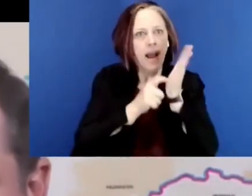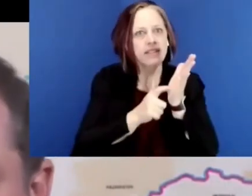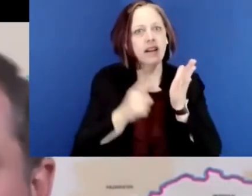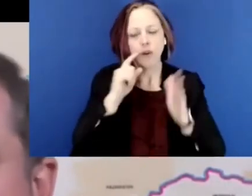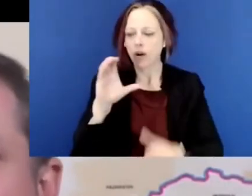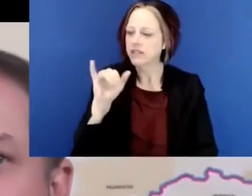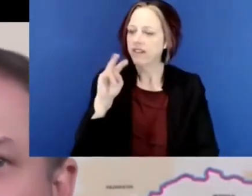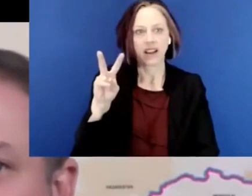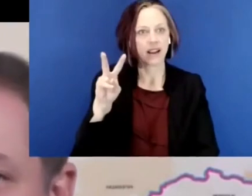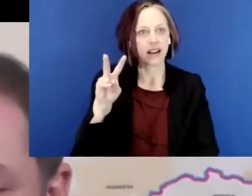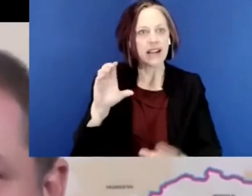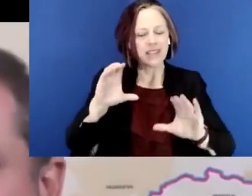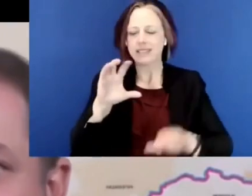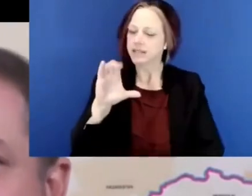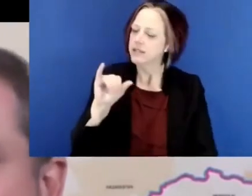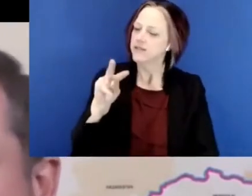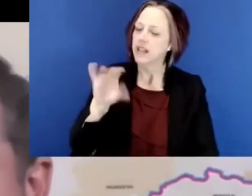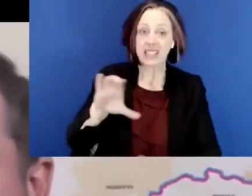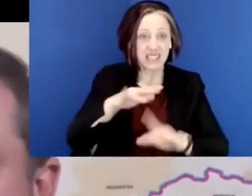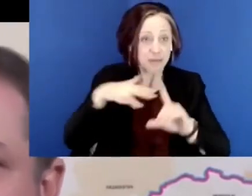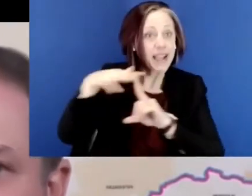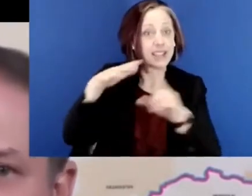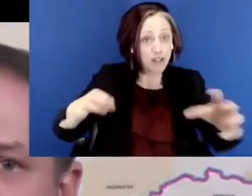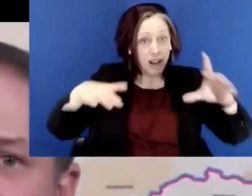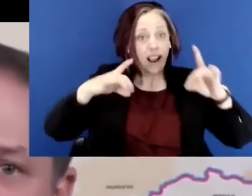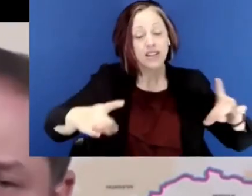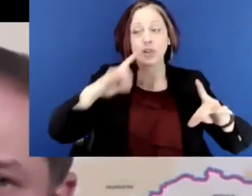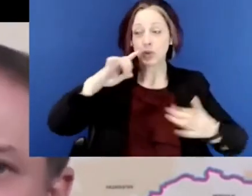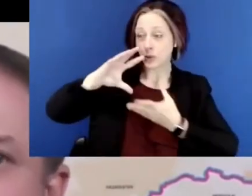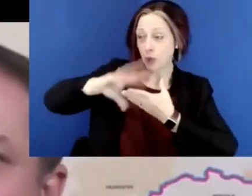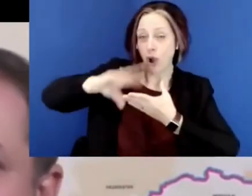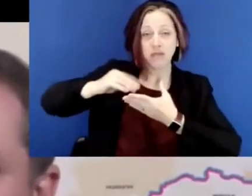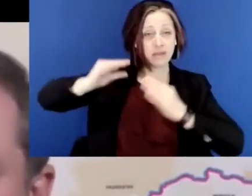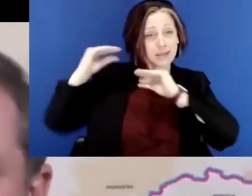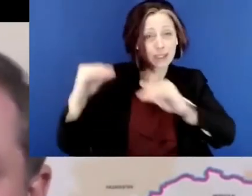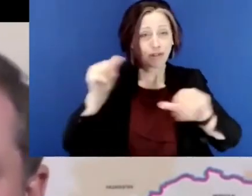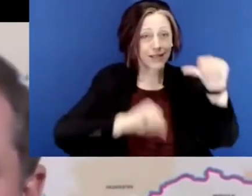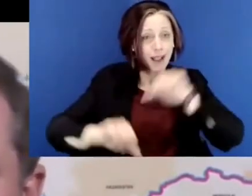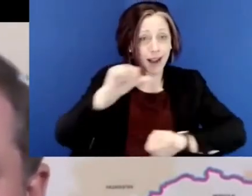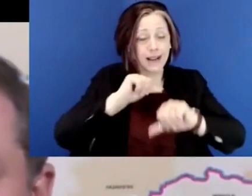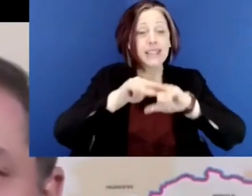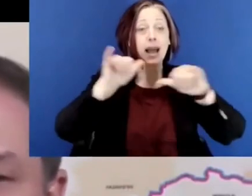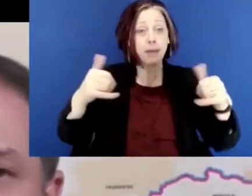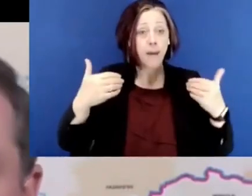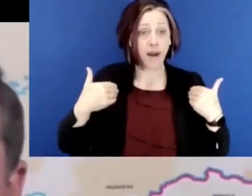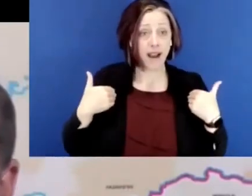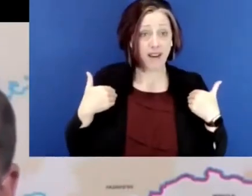action demands for civic space, demands for civic education, for science to be taught, um, where you also have